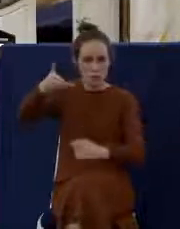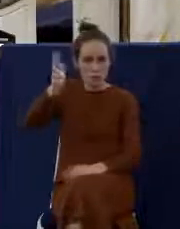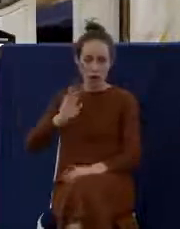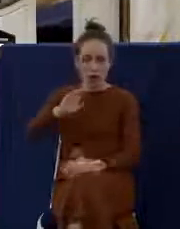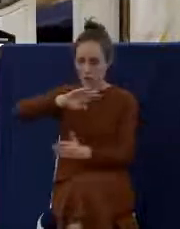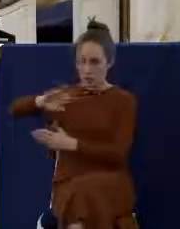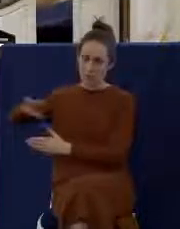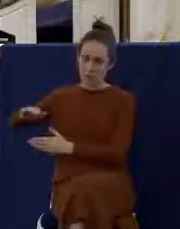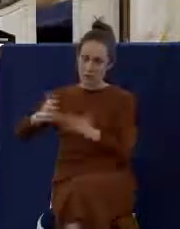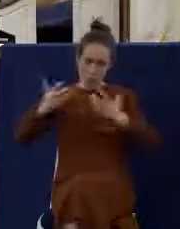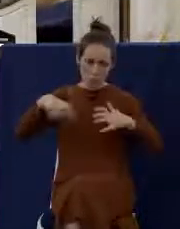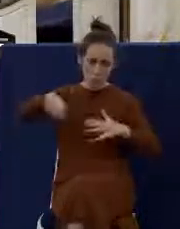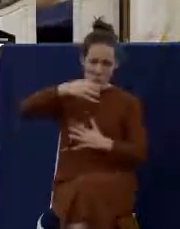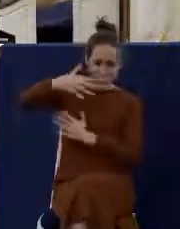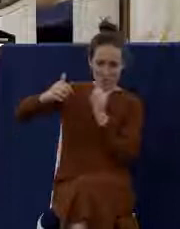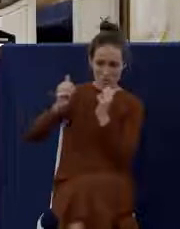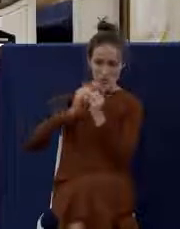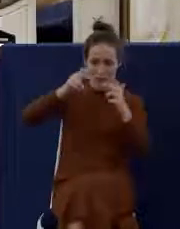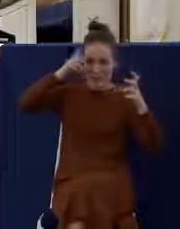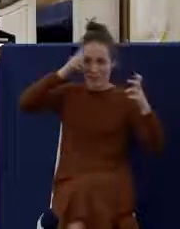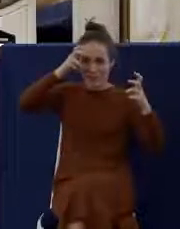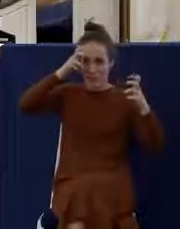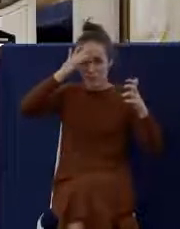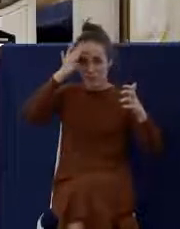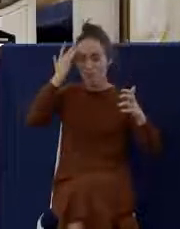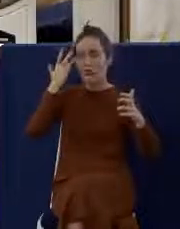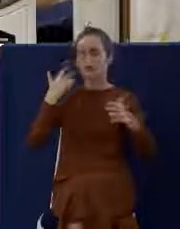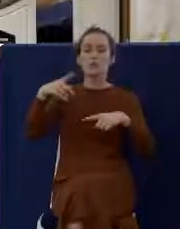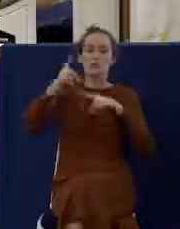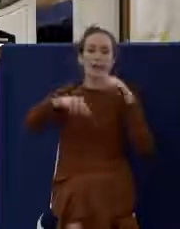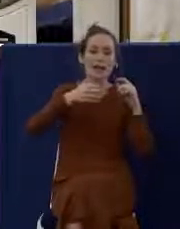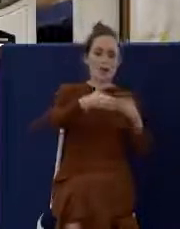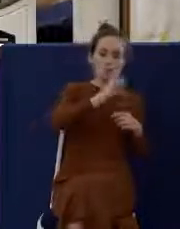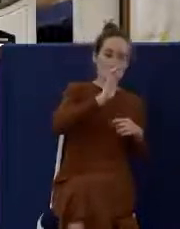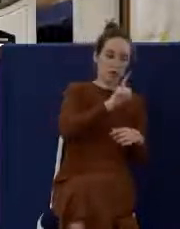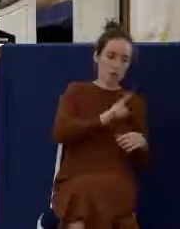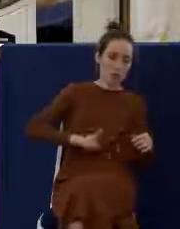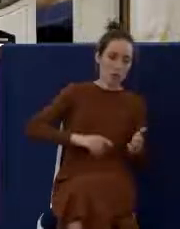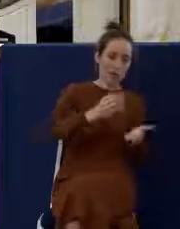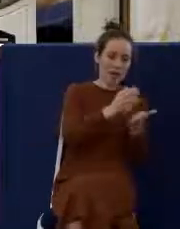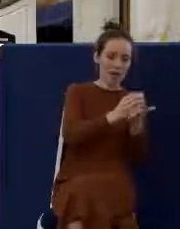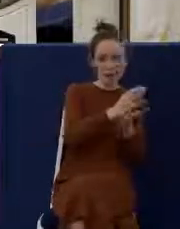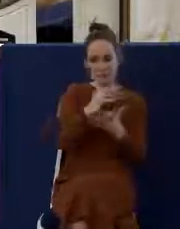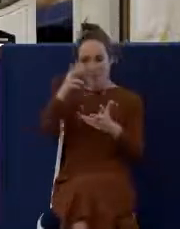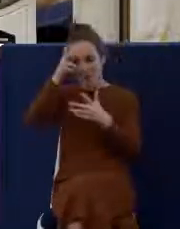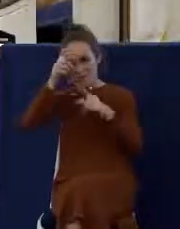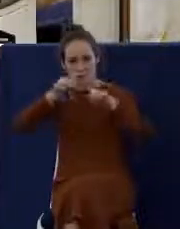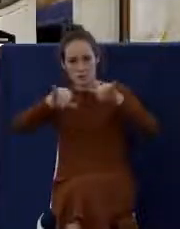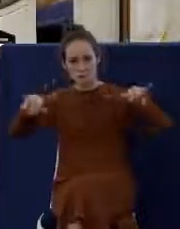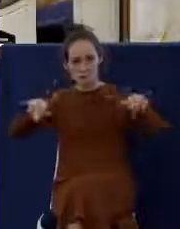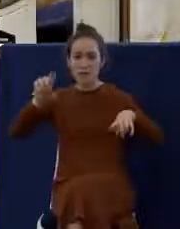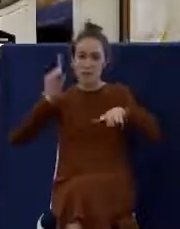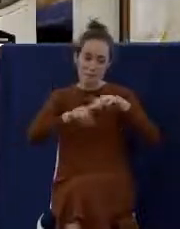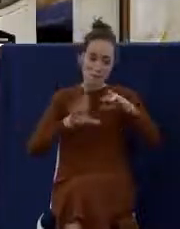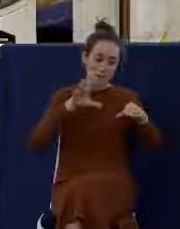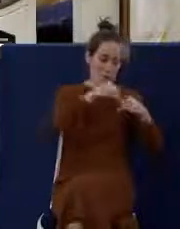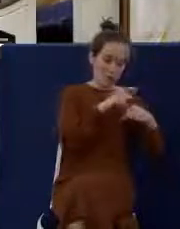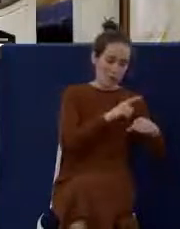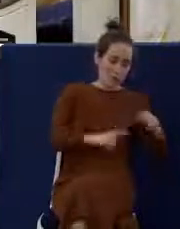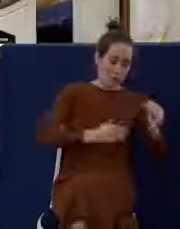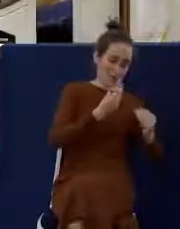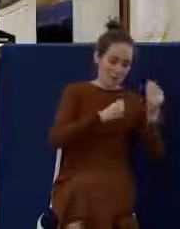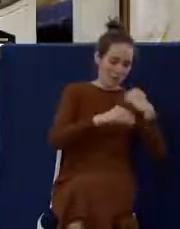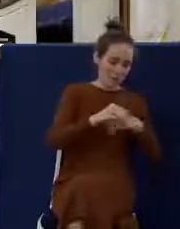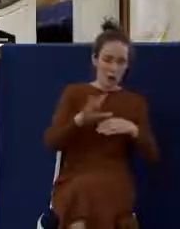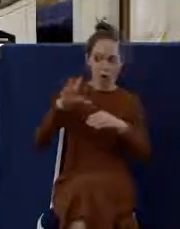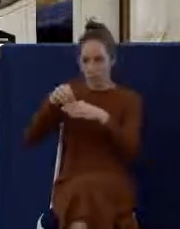devils. You cannot drink the cup of the Lord and the cup of devils. You cannot be partakers of the Lord's table and of the table of devils. Do